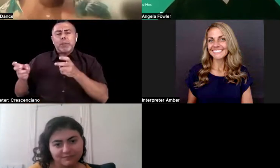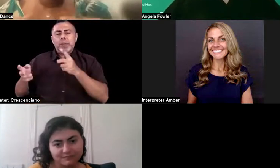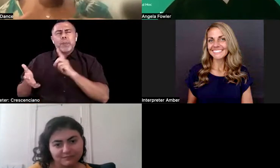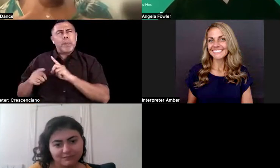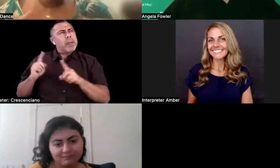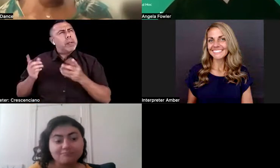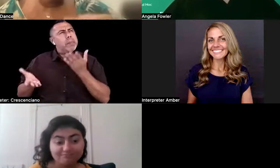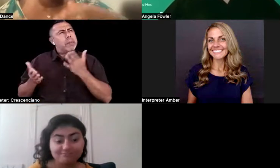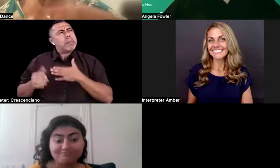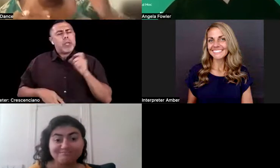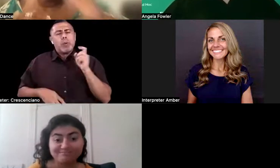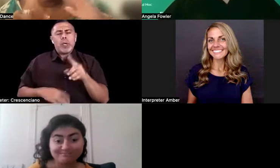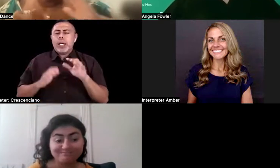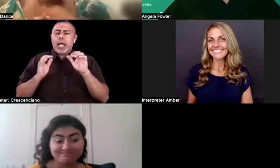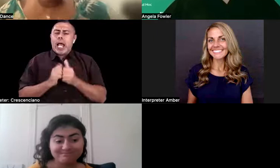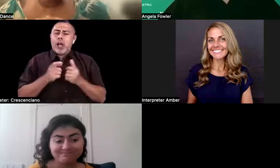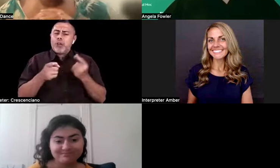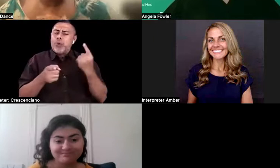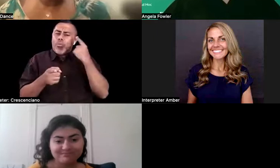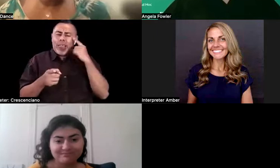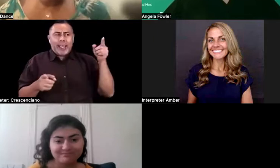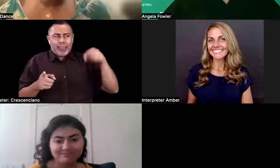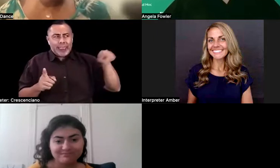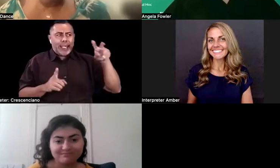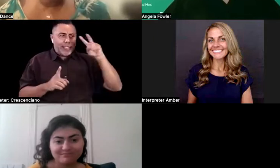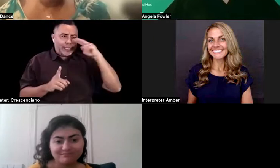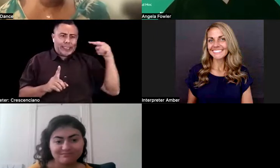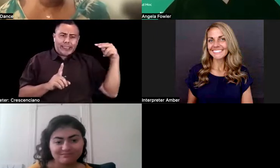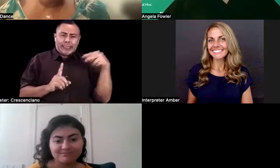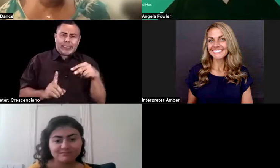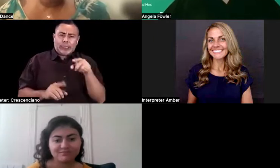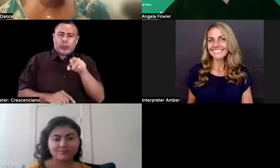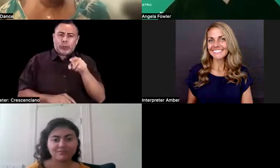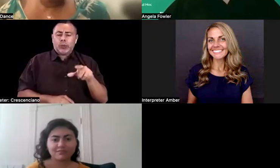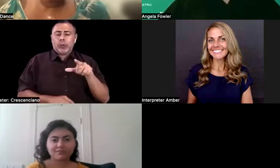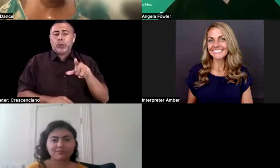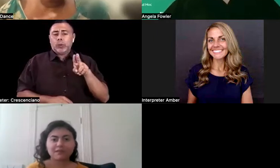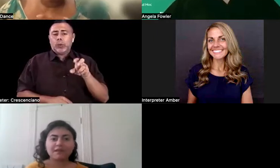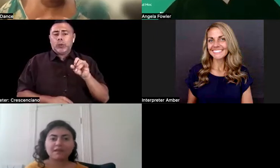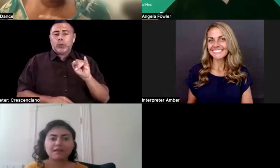And Lucek, you can start if you'd like, or someone else who feels like you have a strong response.